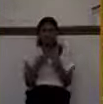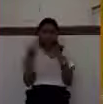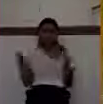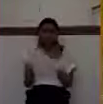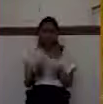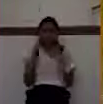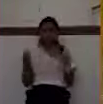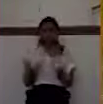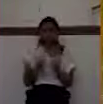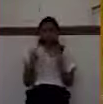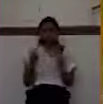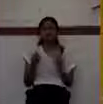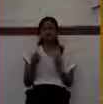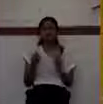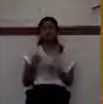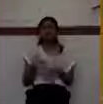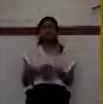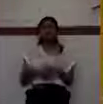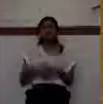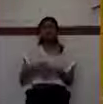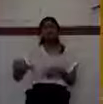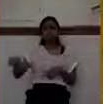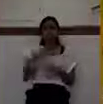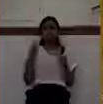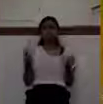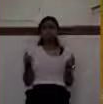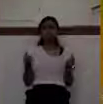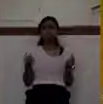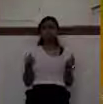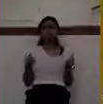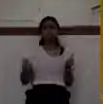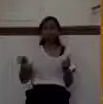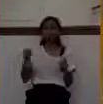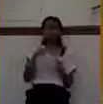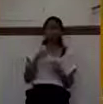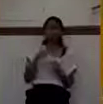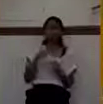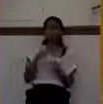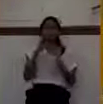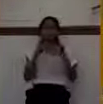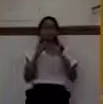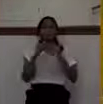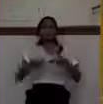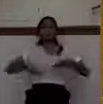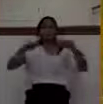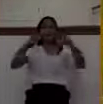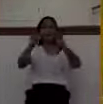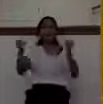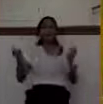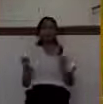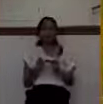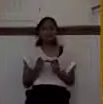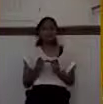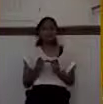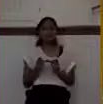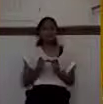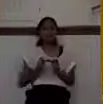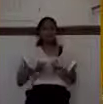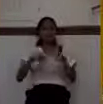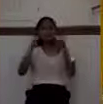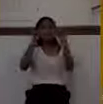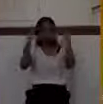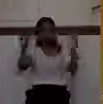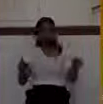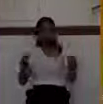children of Israel. What did they do that made God so jealous? They built high places on all the hills,